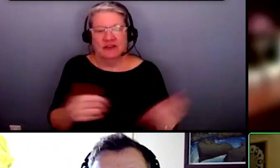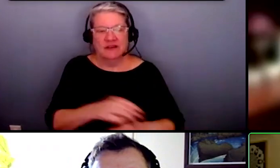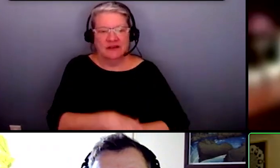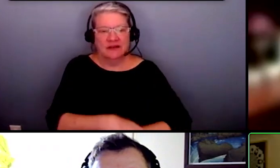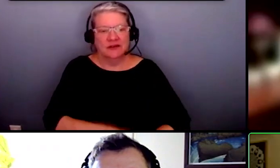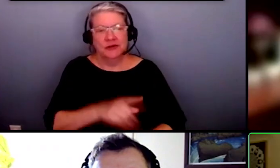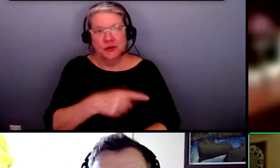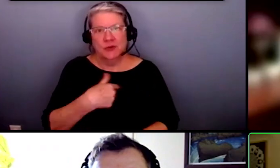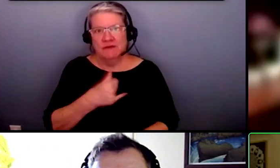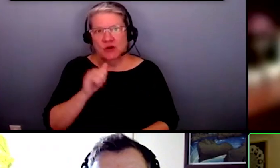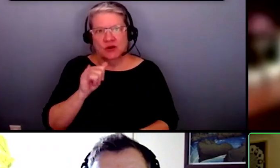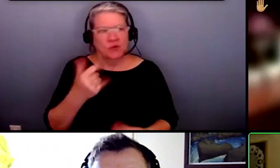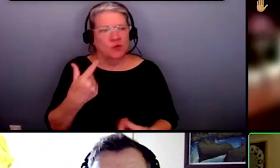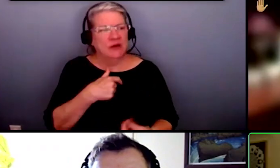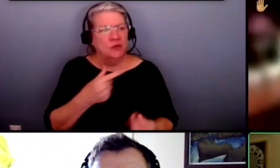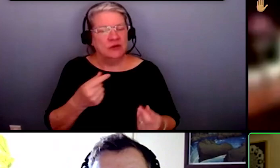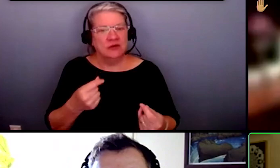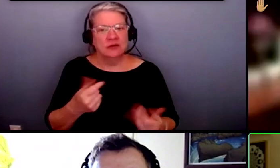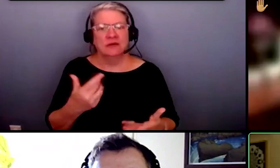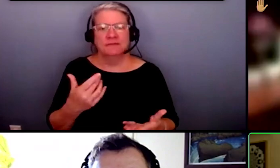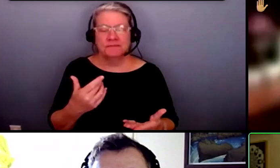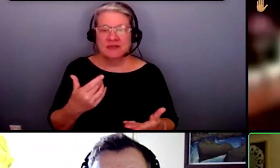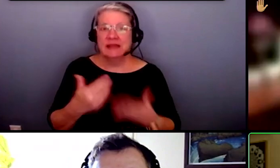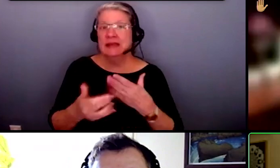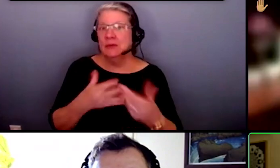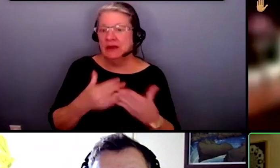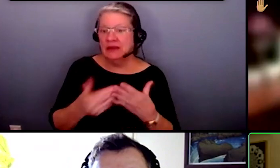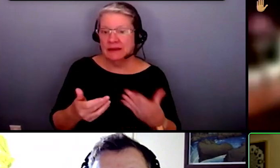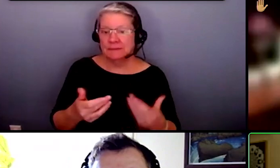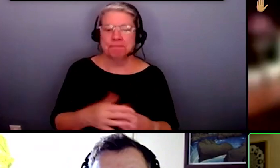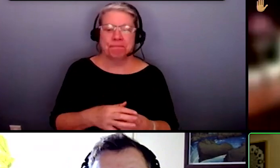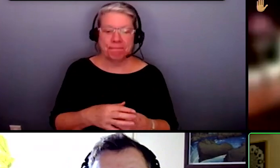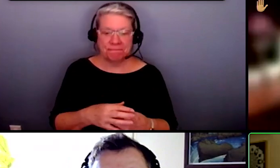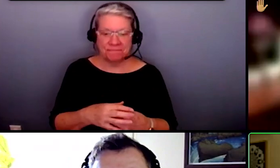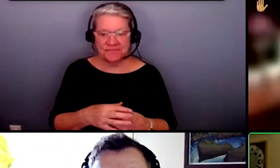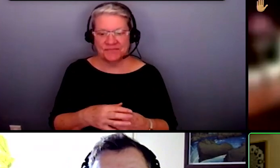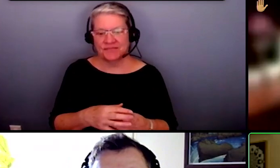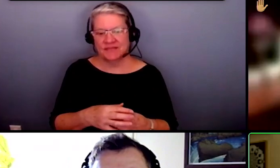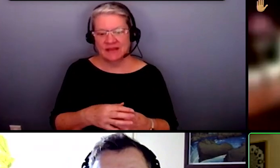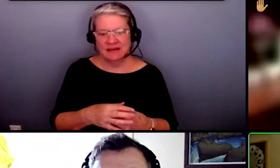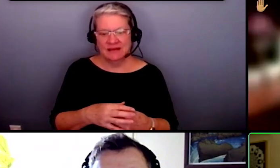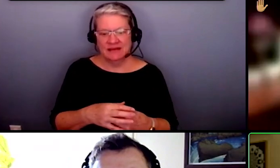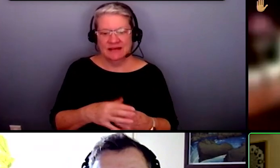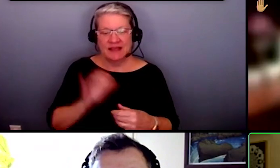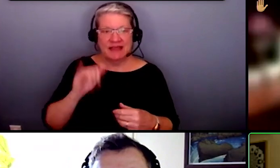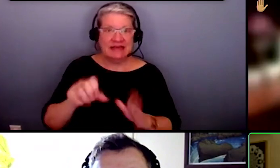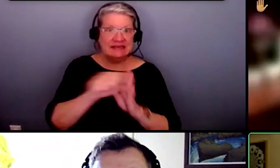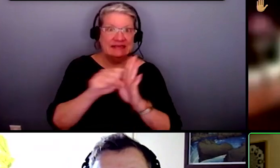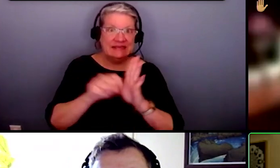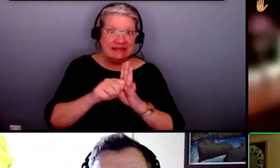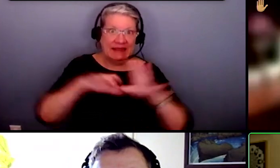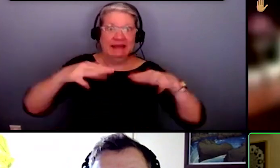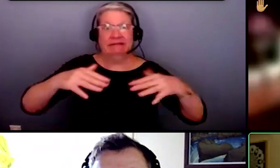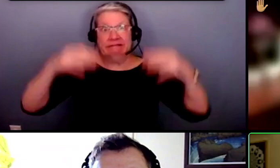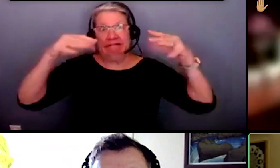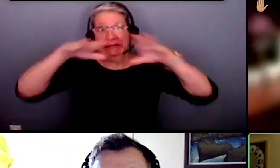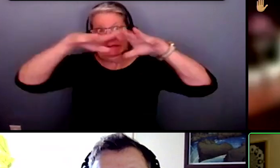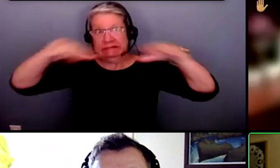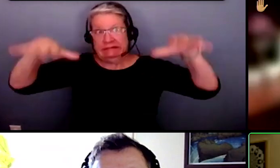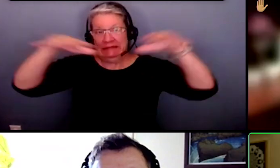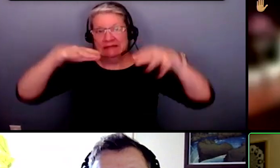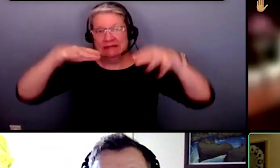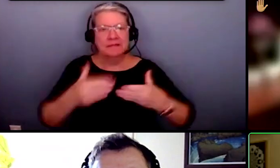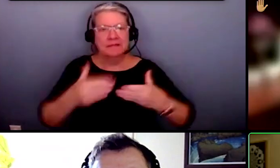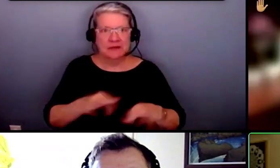we'll be calling on you guys to do that anyway as a state entity so it might be something um really worth